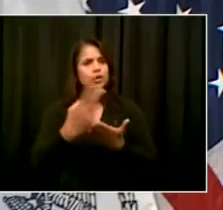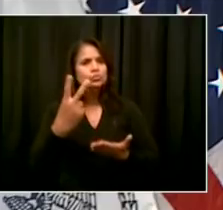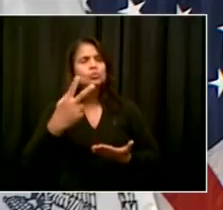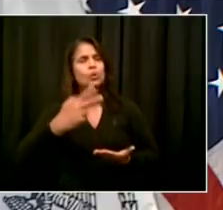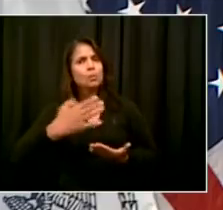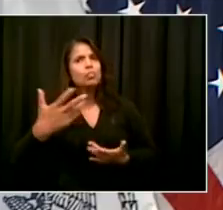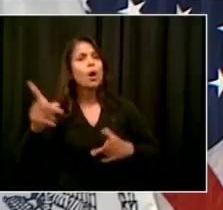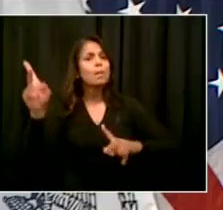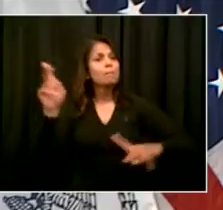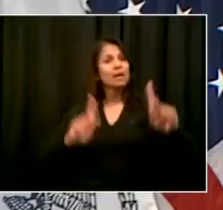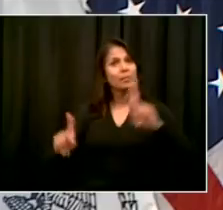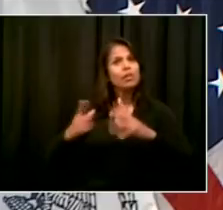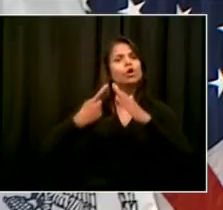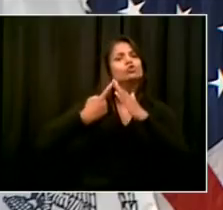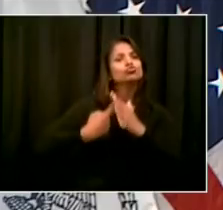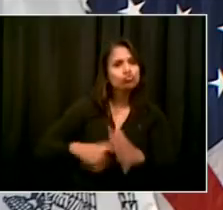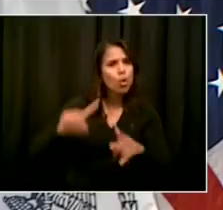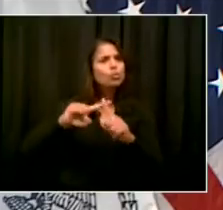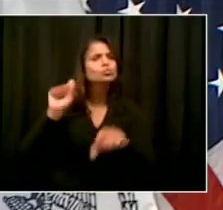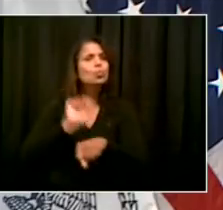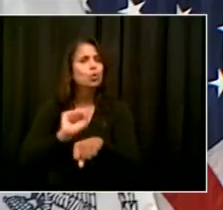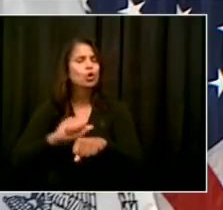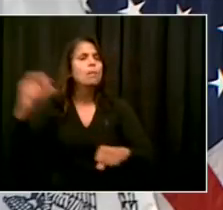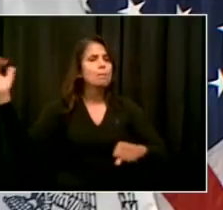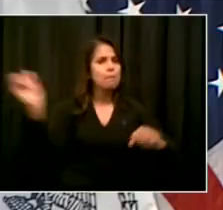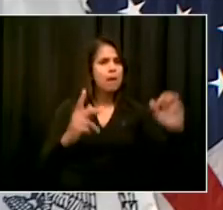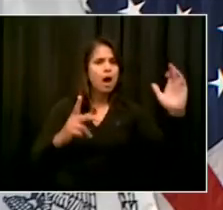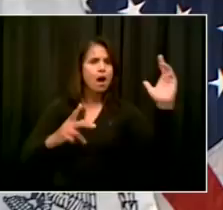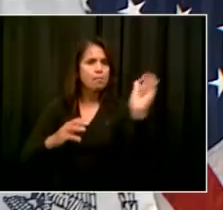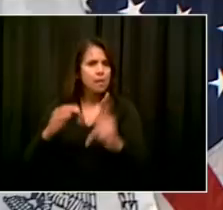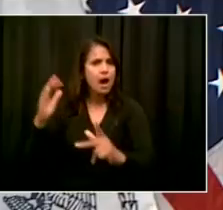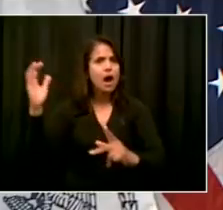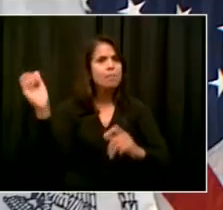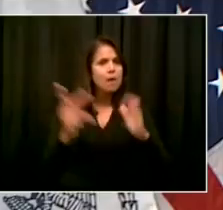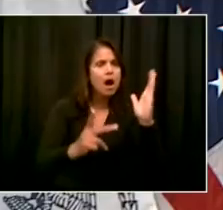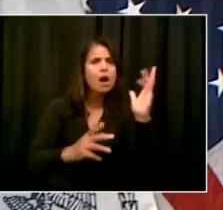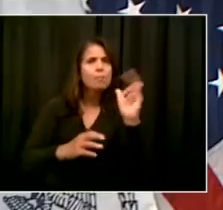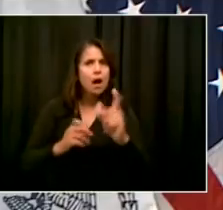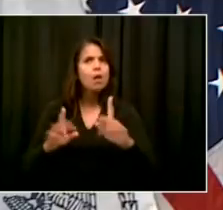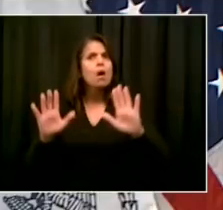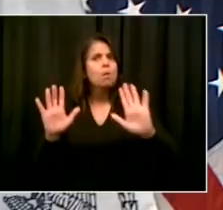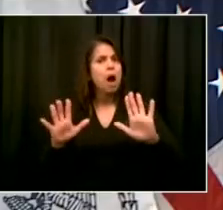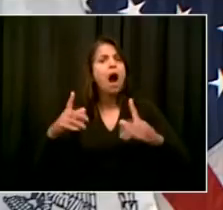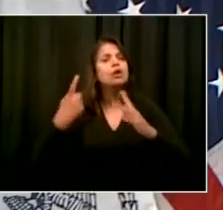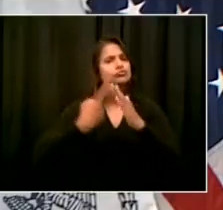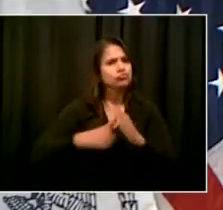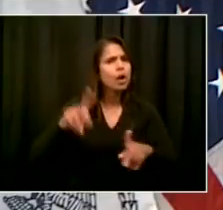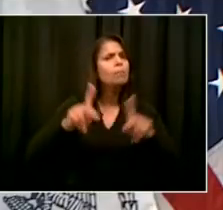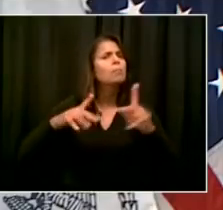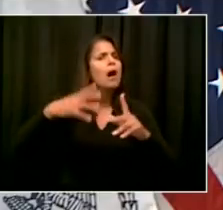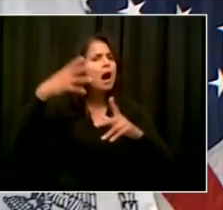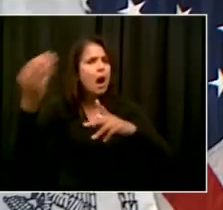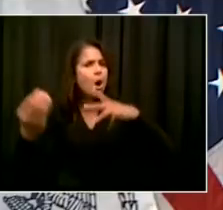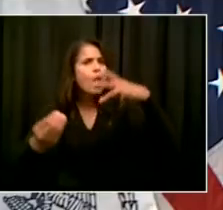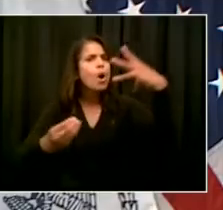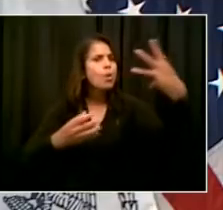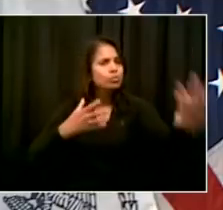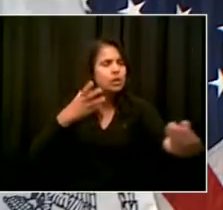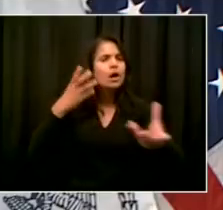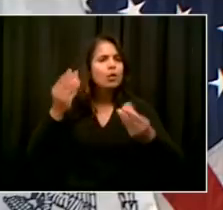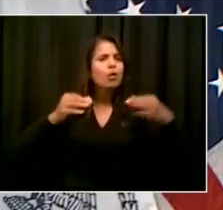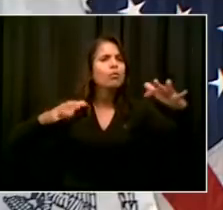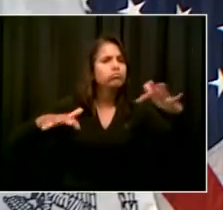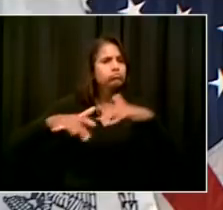it certainly indicates a lot of activity. More and more people have been using mass transit. Everything's moving forward, but we have to